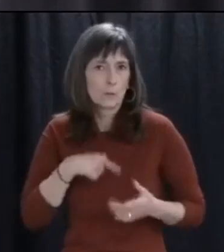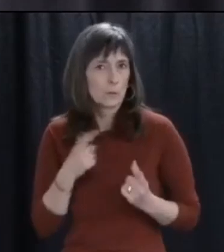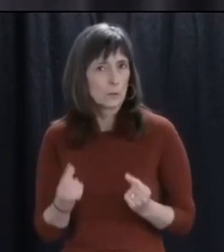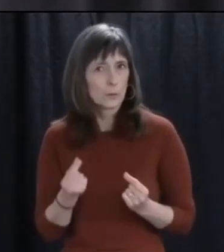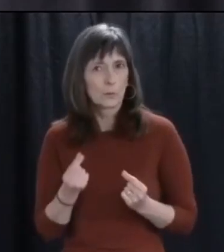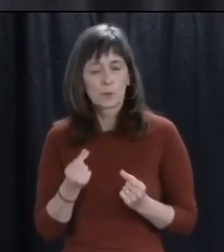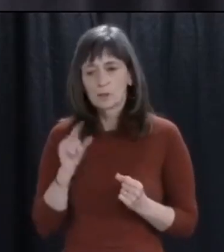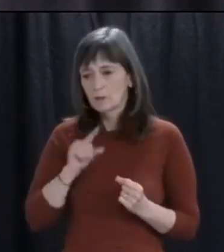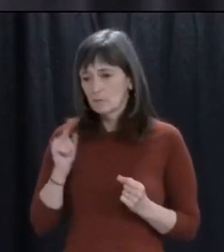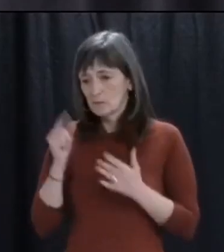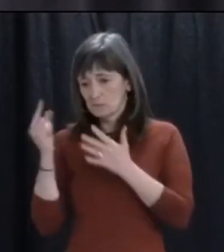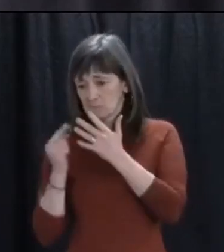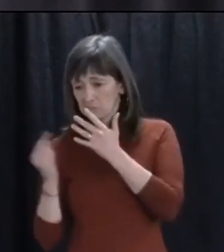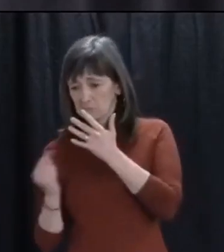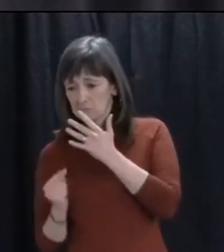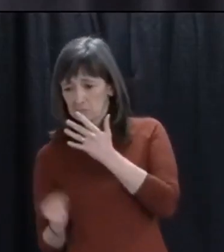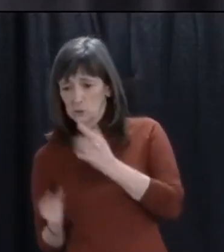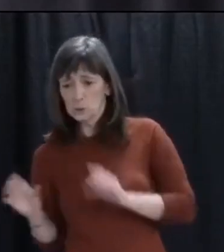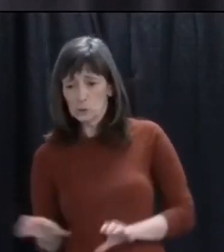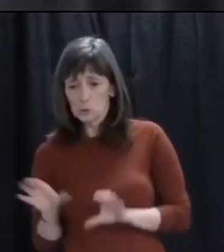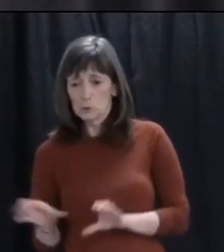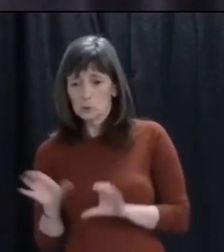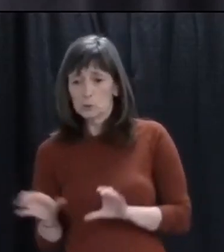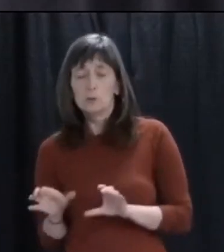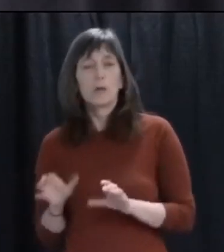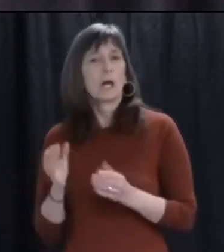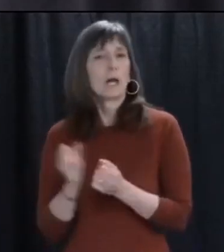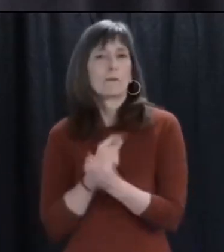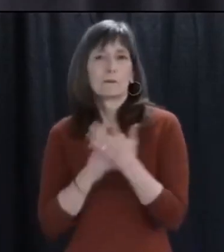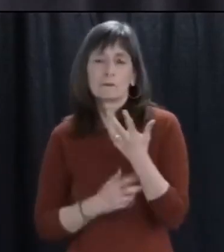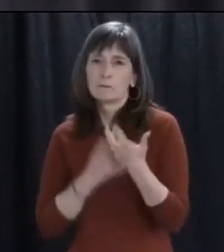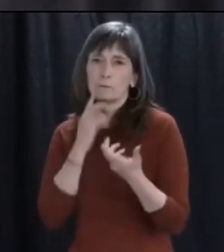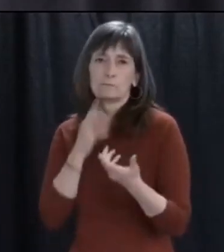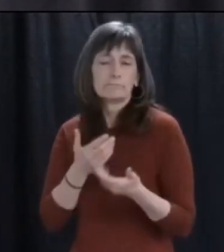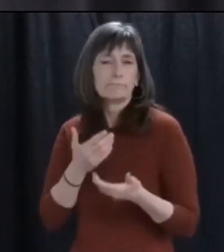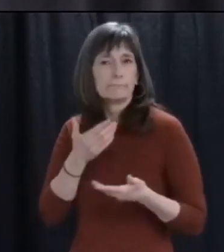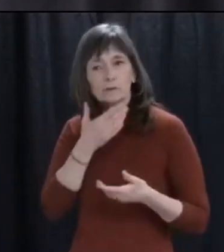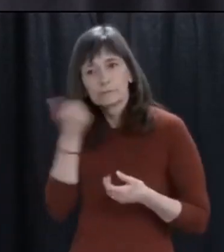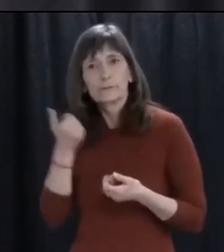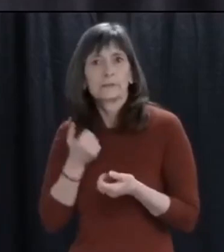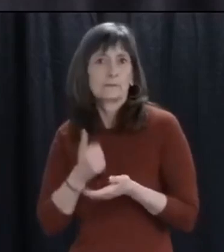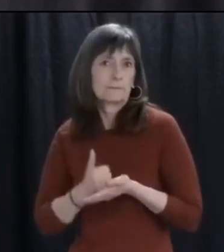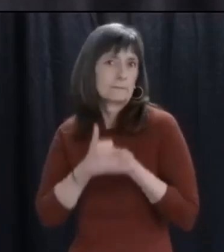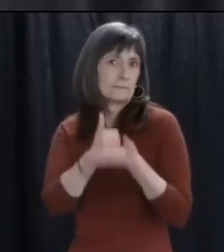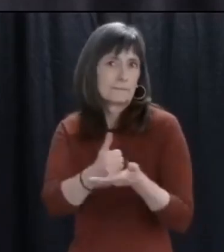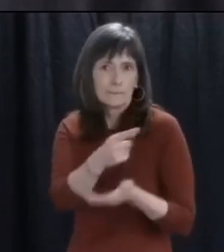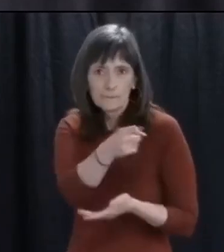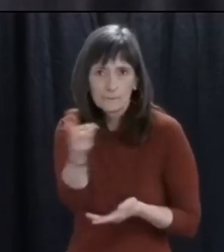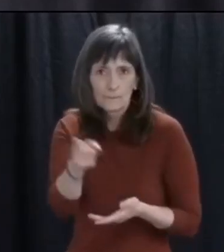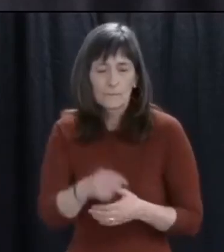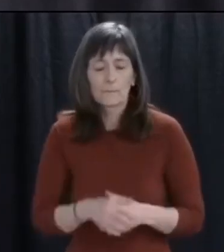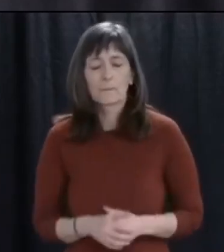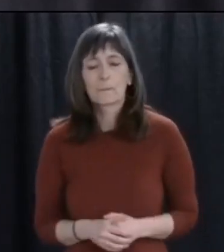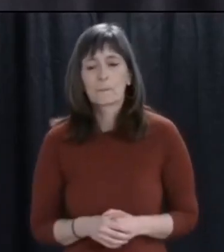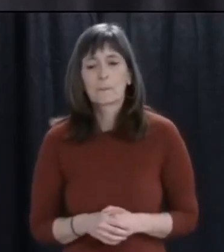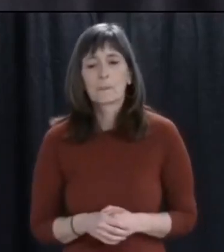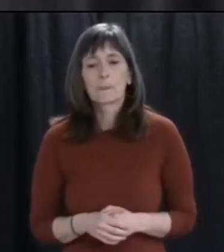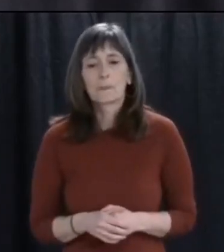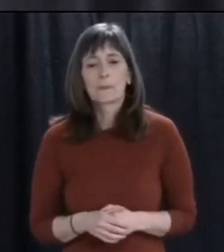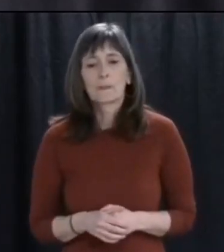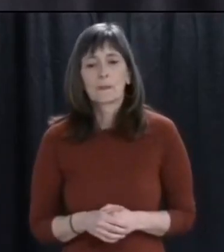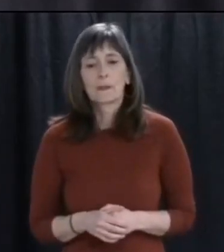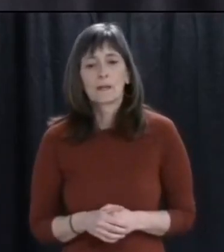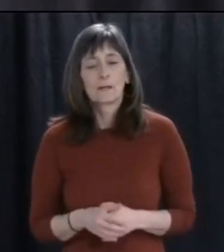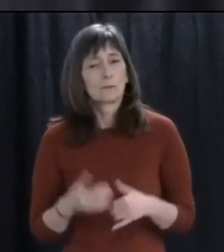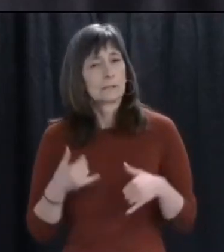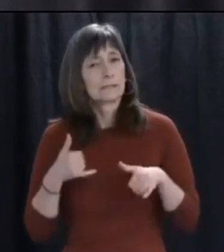government has done to protect and to support you and your families as we continue to navigate our way through